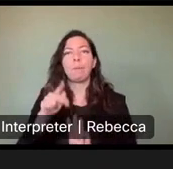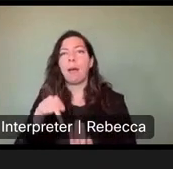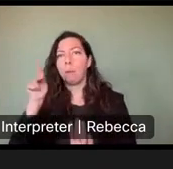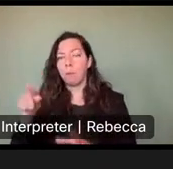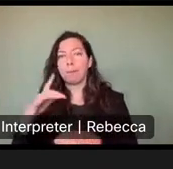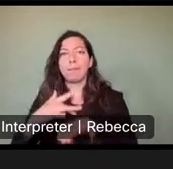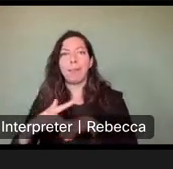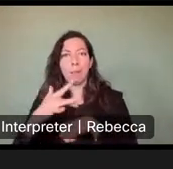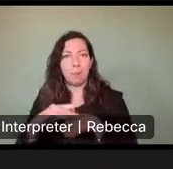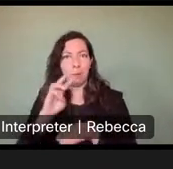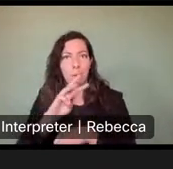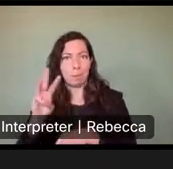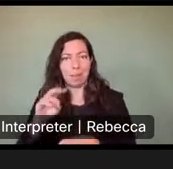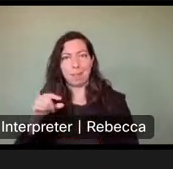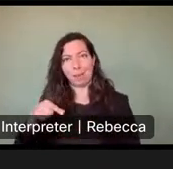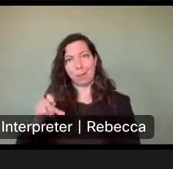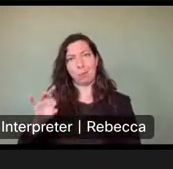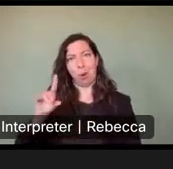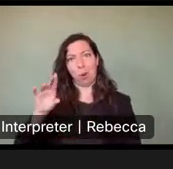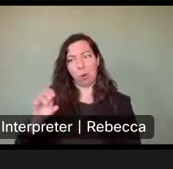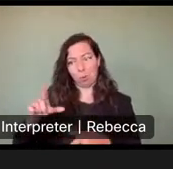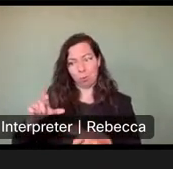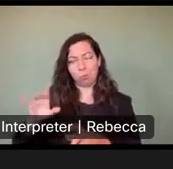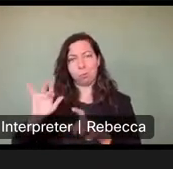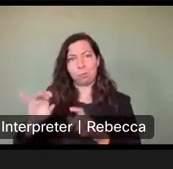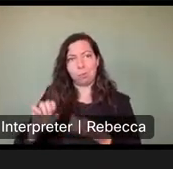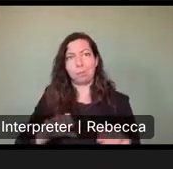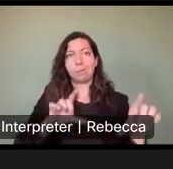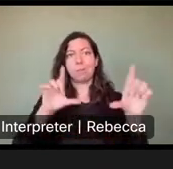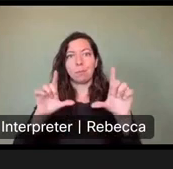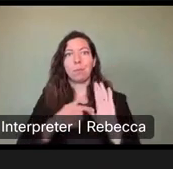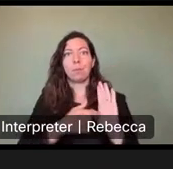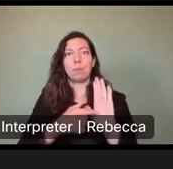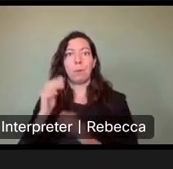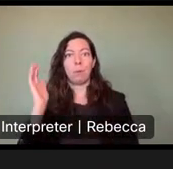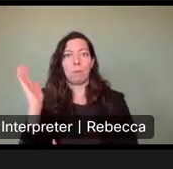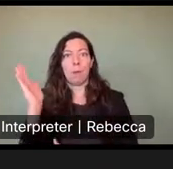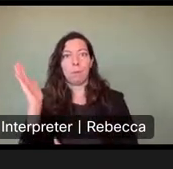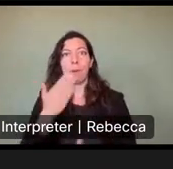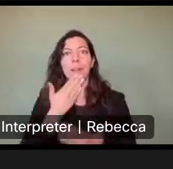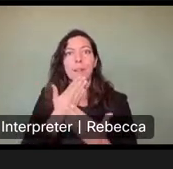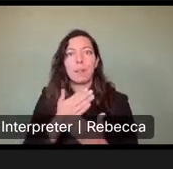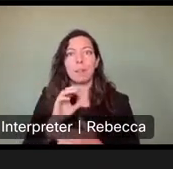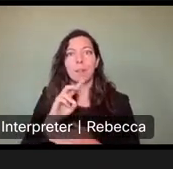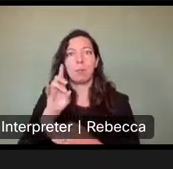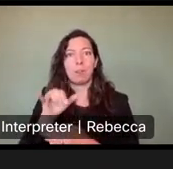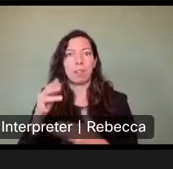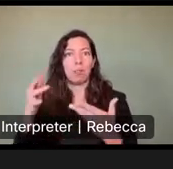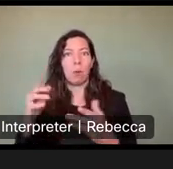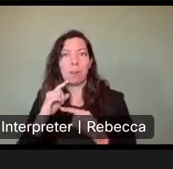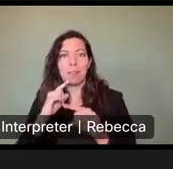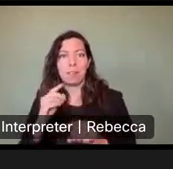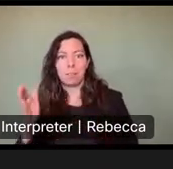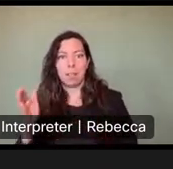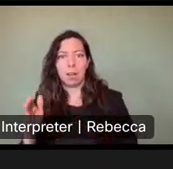QR code, it'll take you to our website and the PowerPoint presentation. Thank you, Wendy, for providing that answer on there. Just say who Wendy